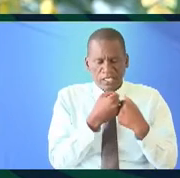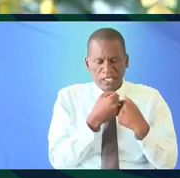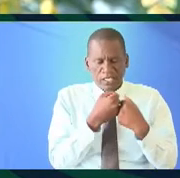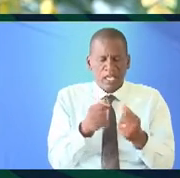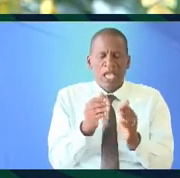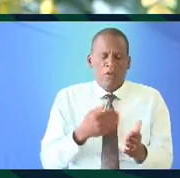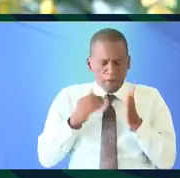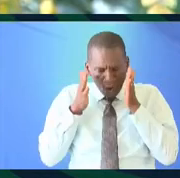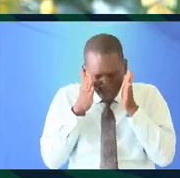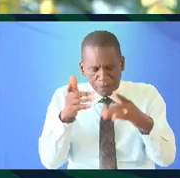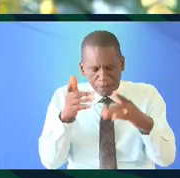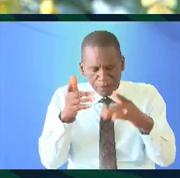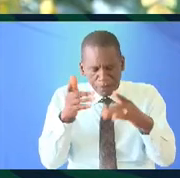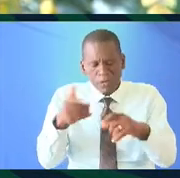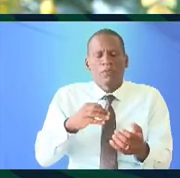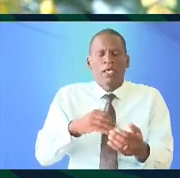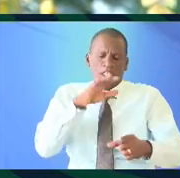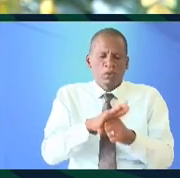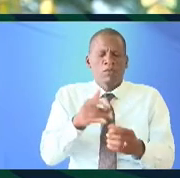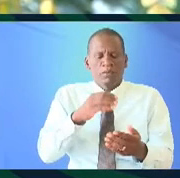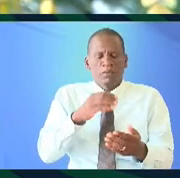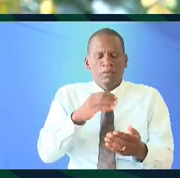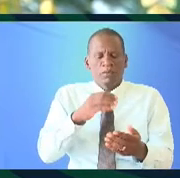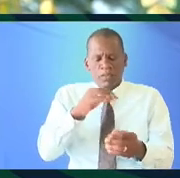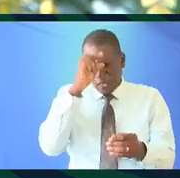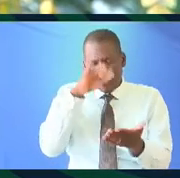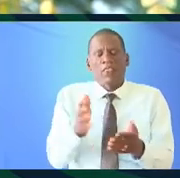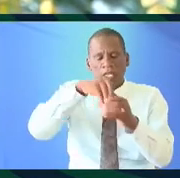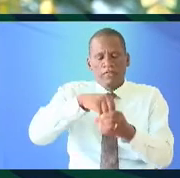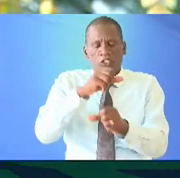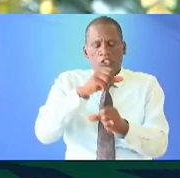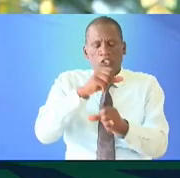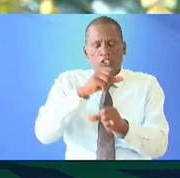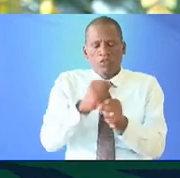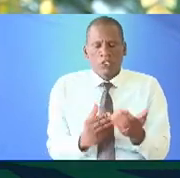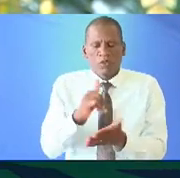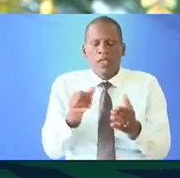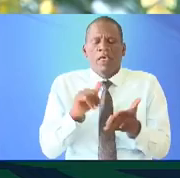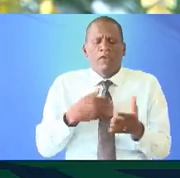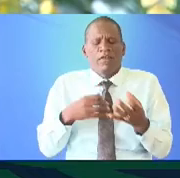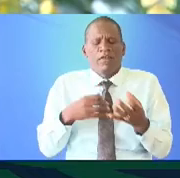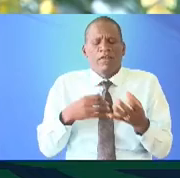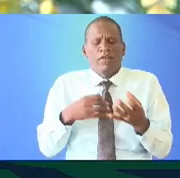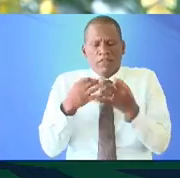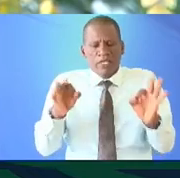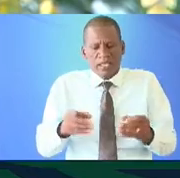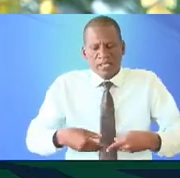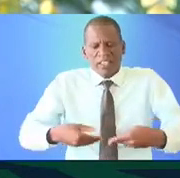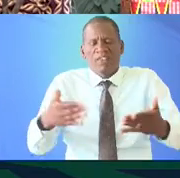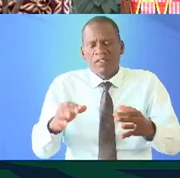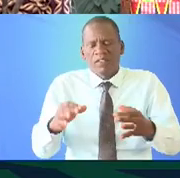and there is a commitment from the government that it you invest in ensuring free distribution